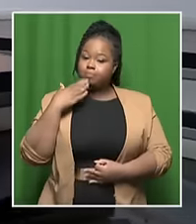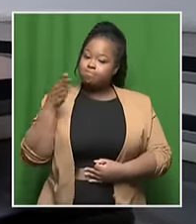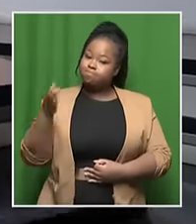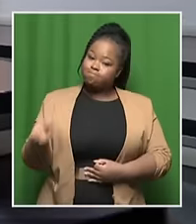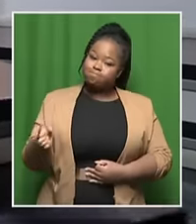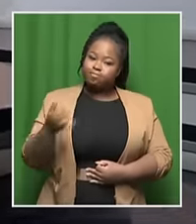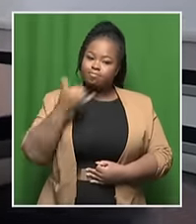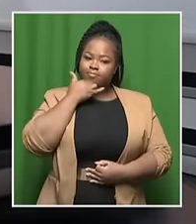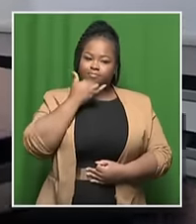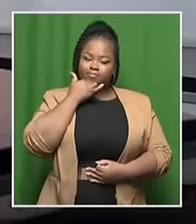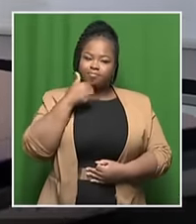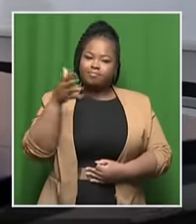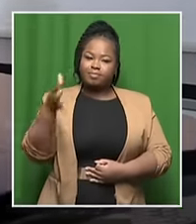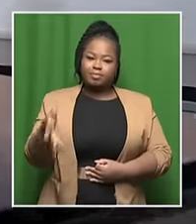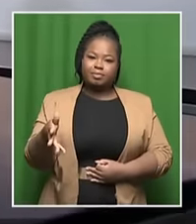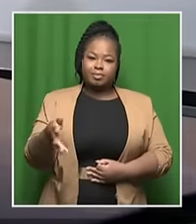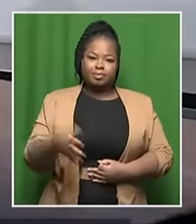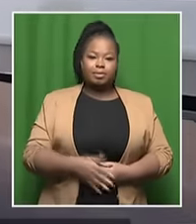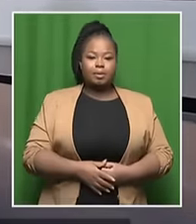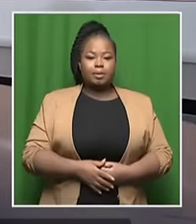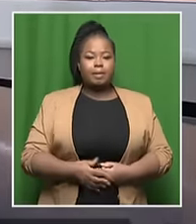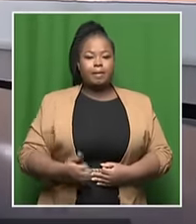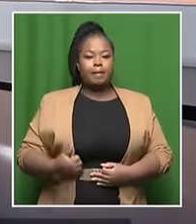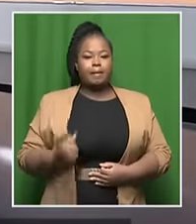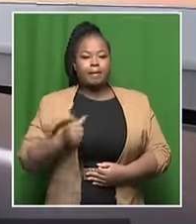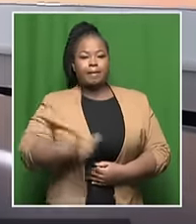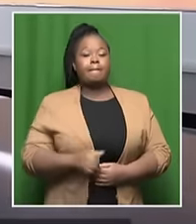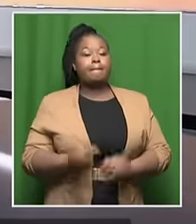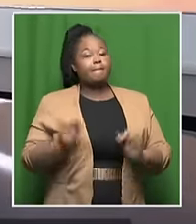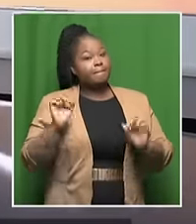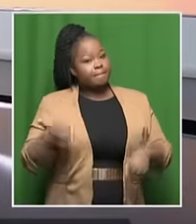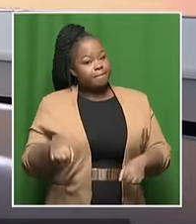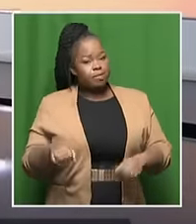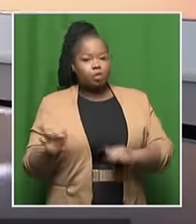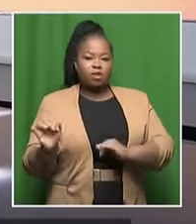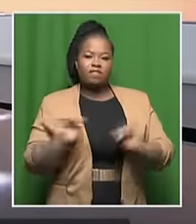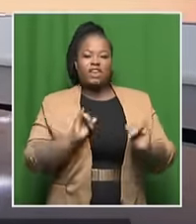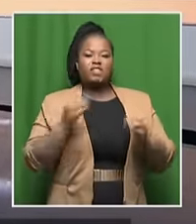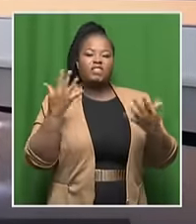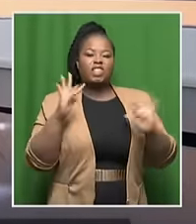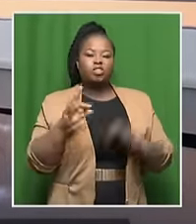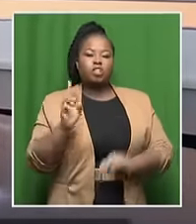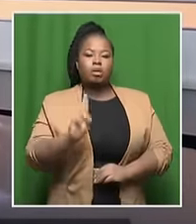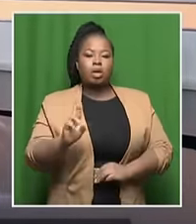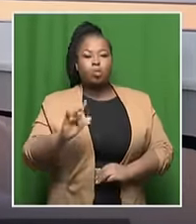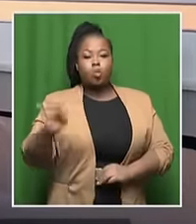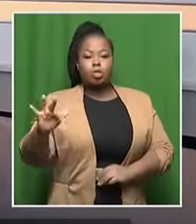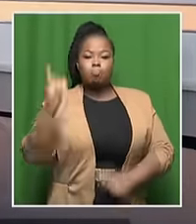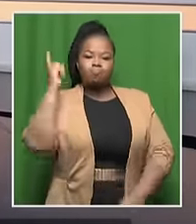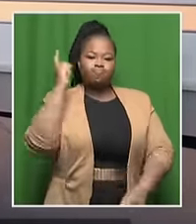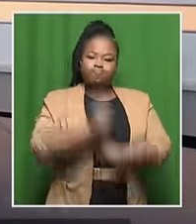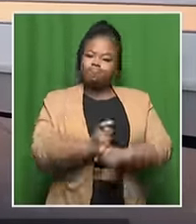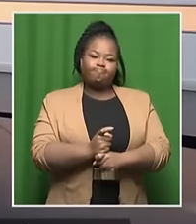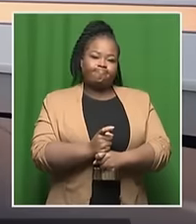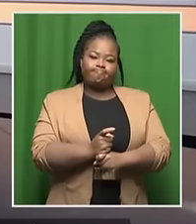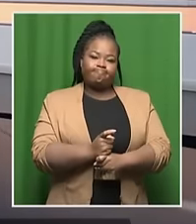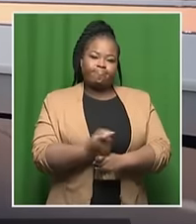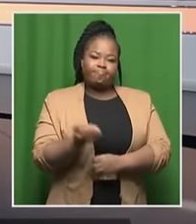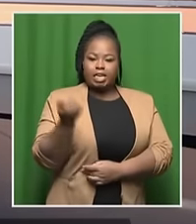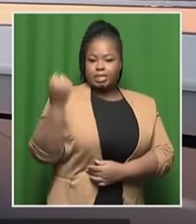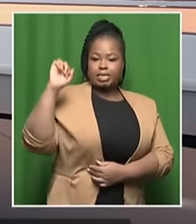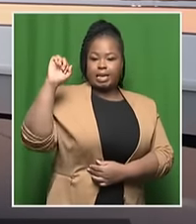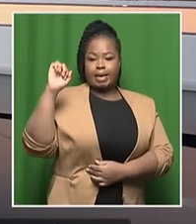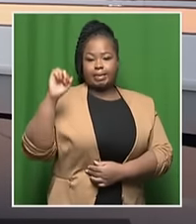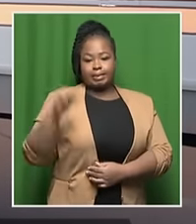happy to have them with us. But Rand Water, we did invite them. They unfortunately declined the invitation.